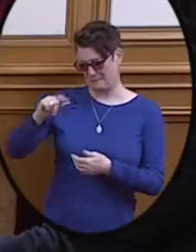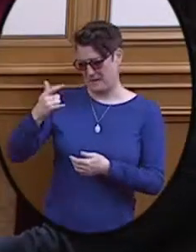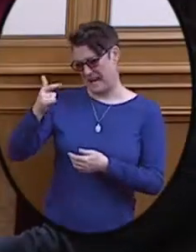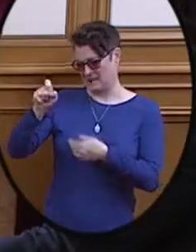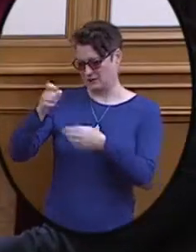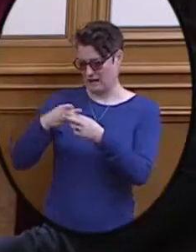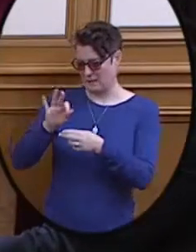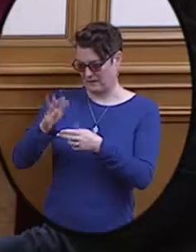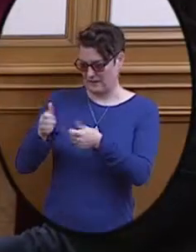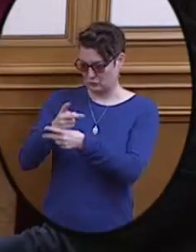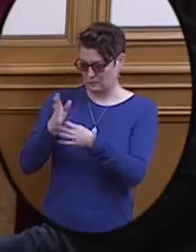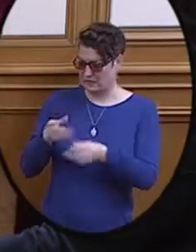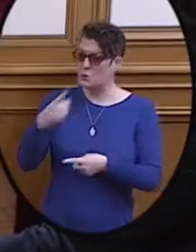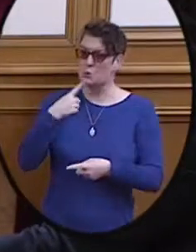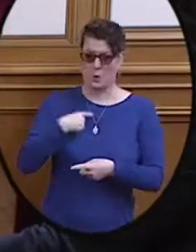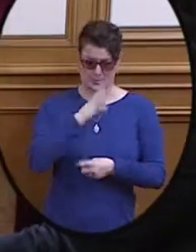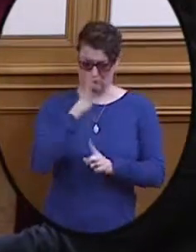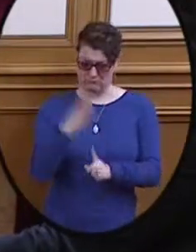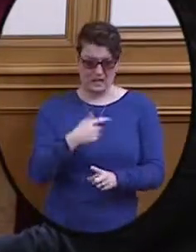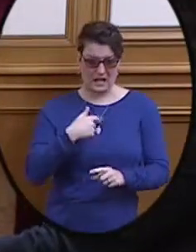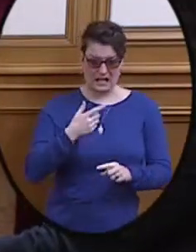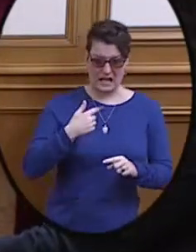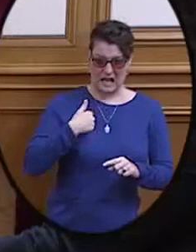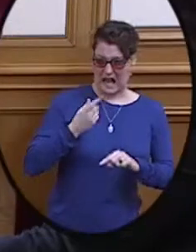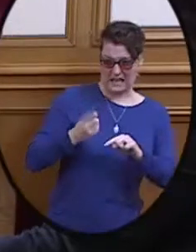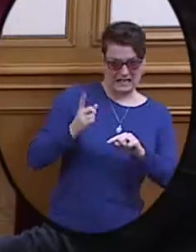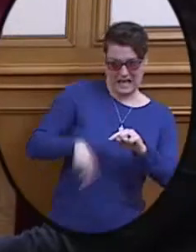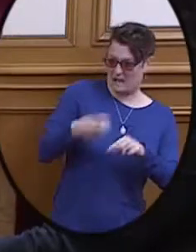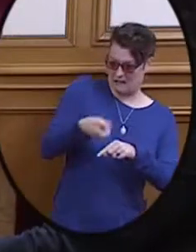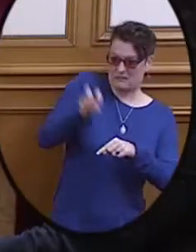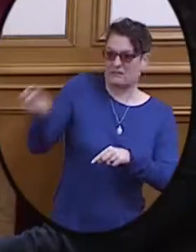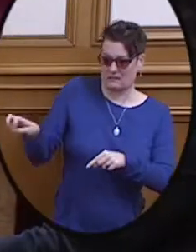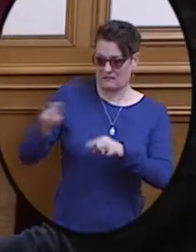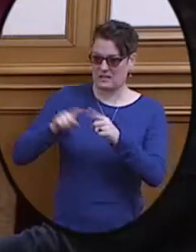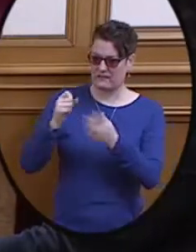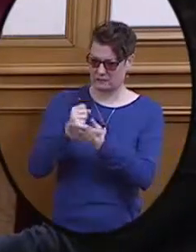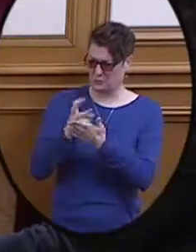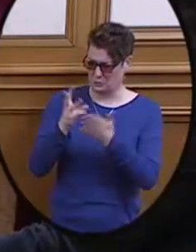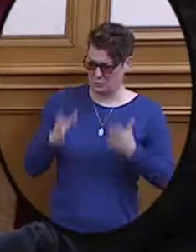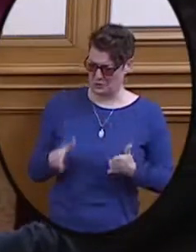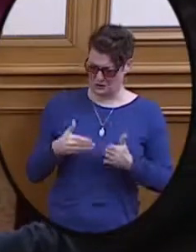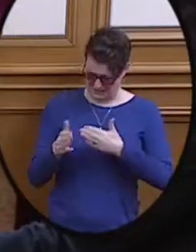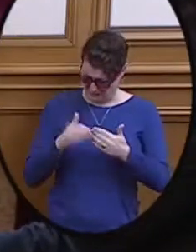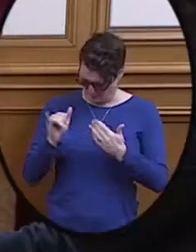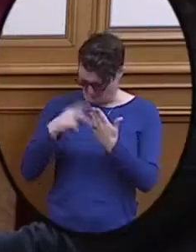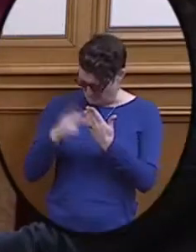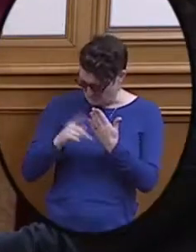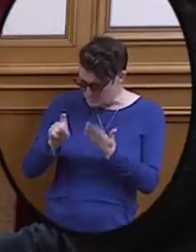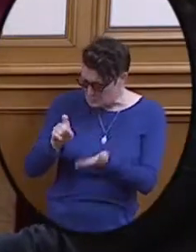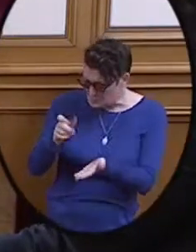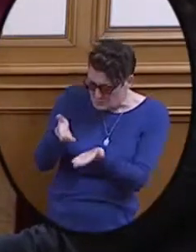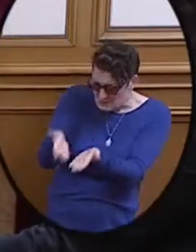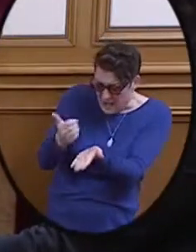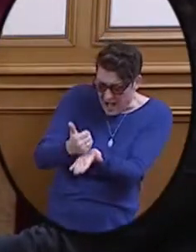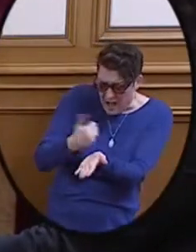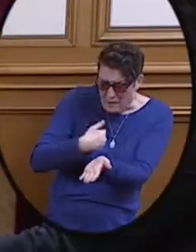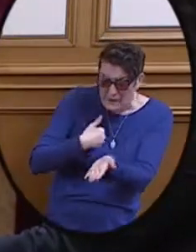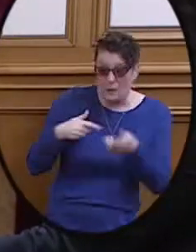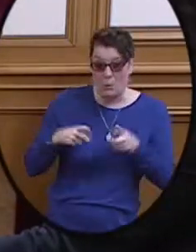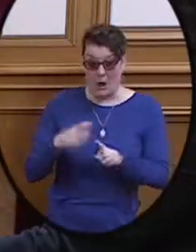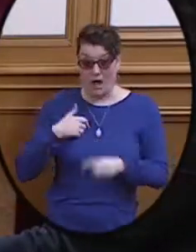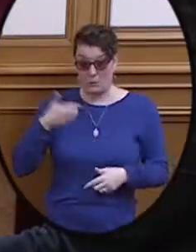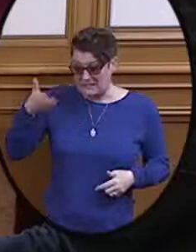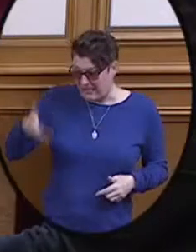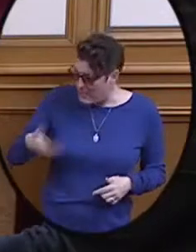who told me in no uncertain terms I could not change social workers, even though the program is supposedly there to help me. In the time I was there,